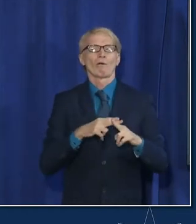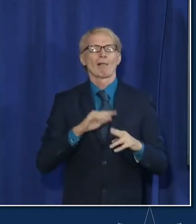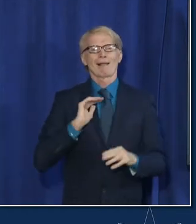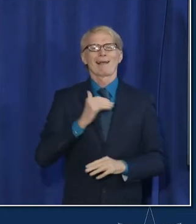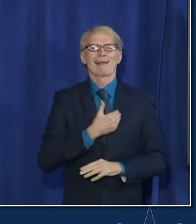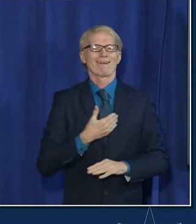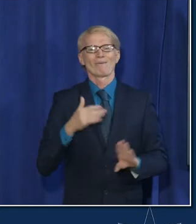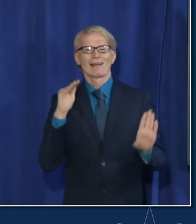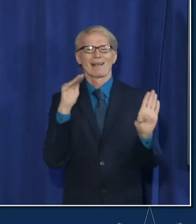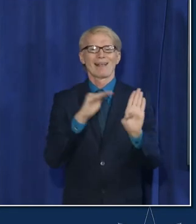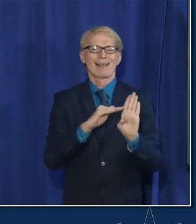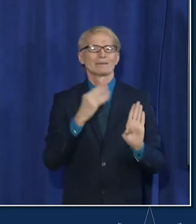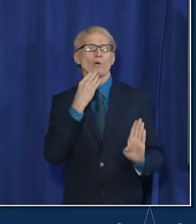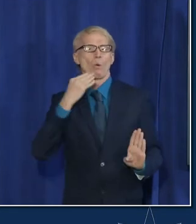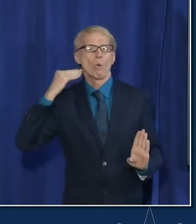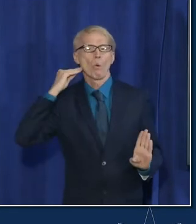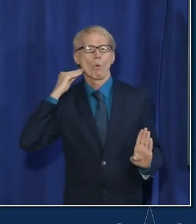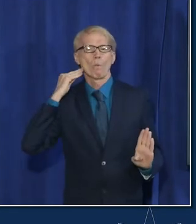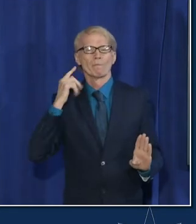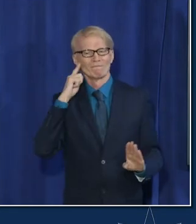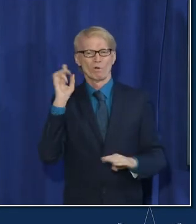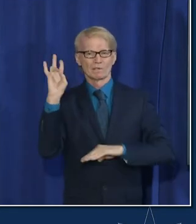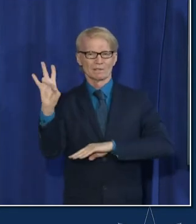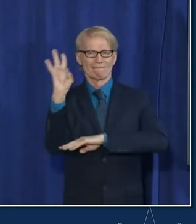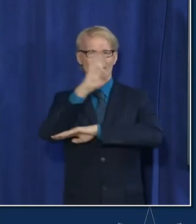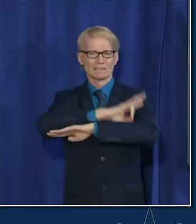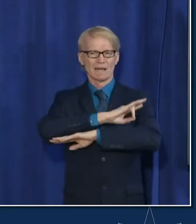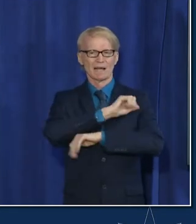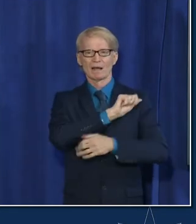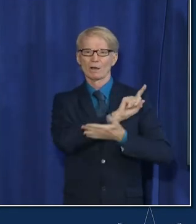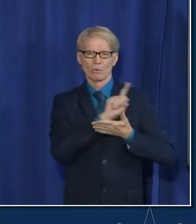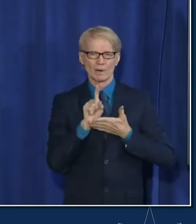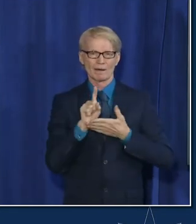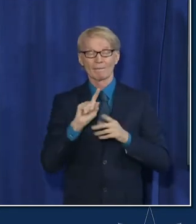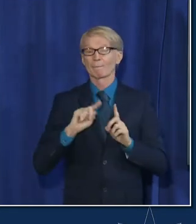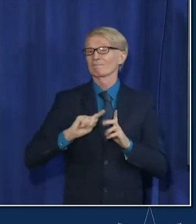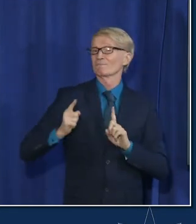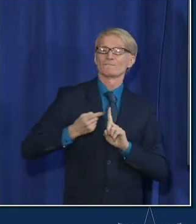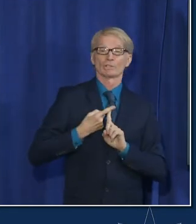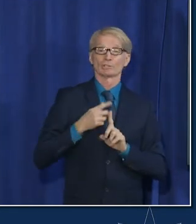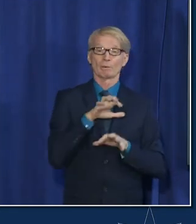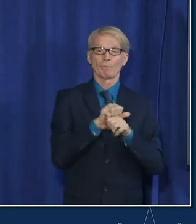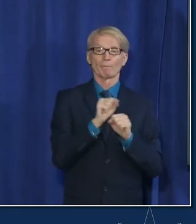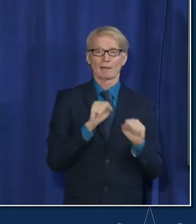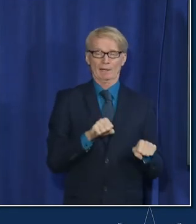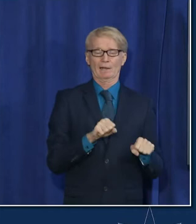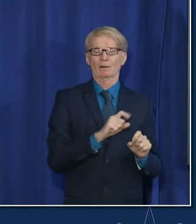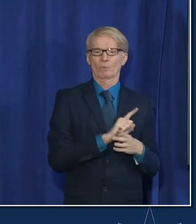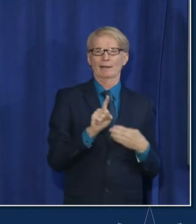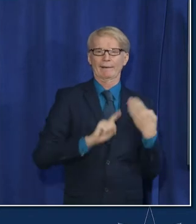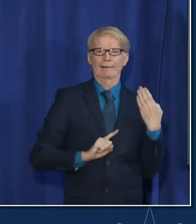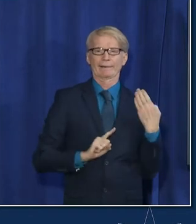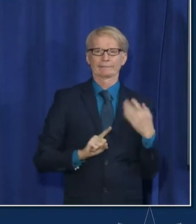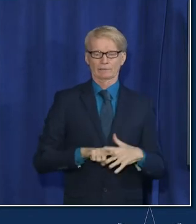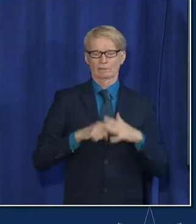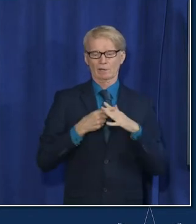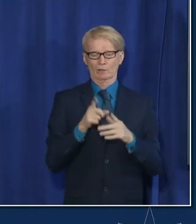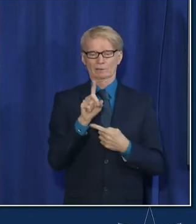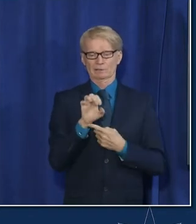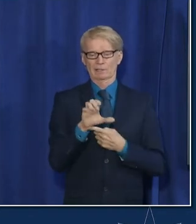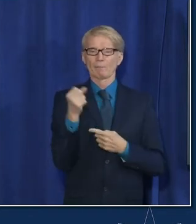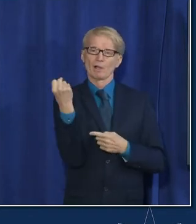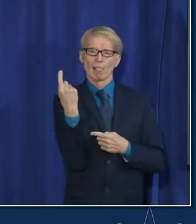our at home program to seven day operations so the first appointments will be available on weekends starting uh December